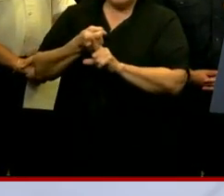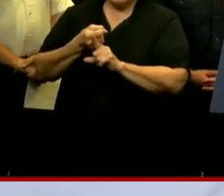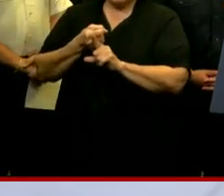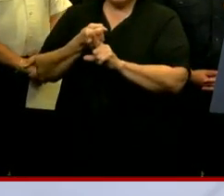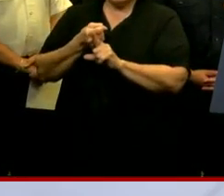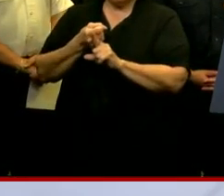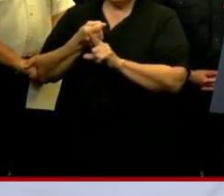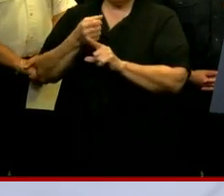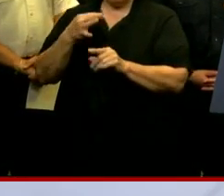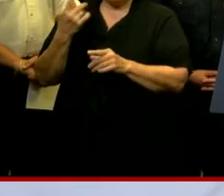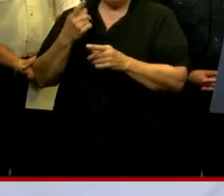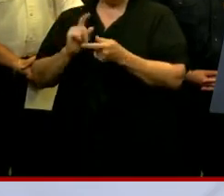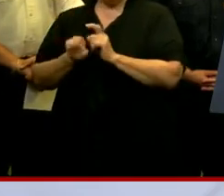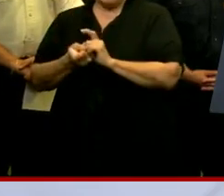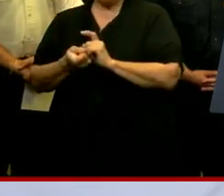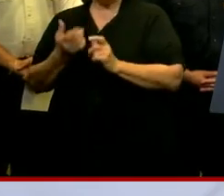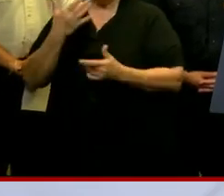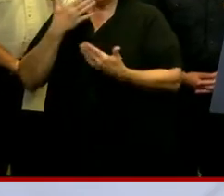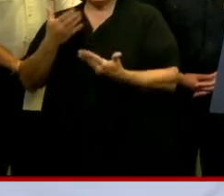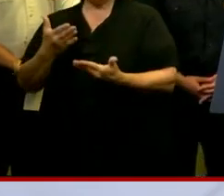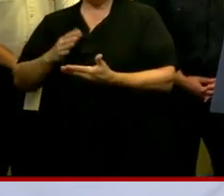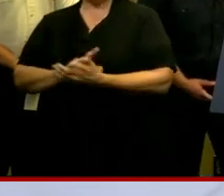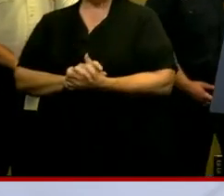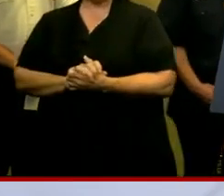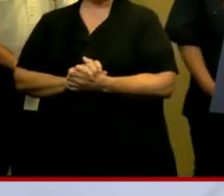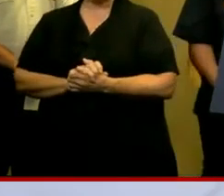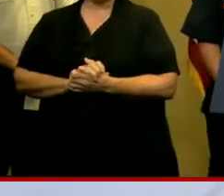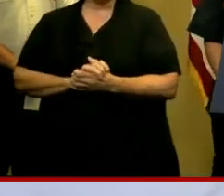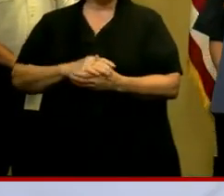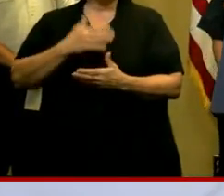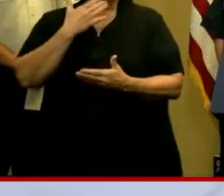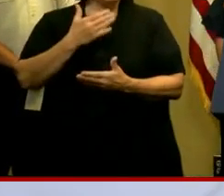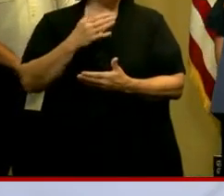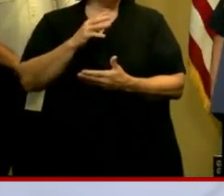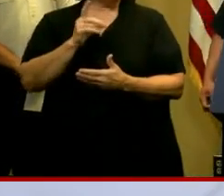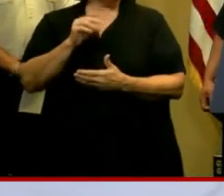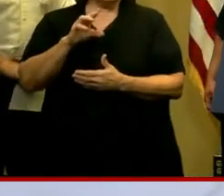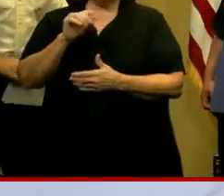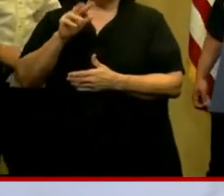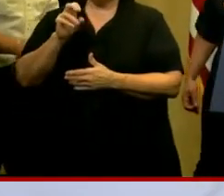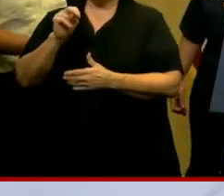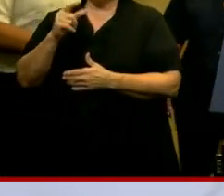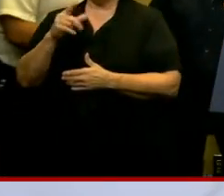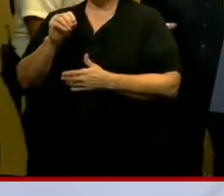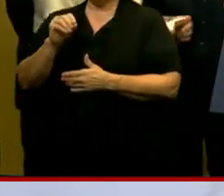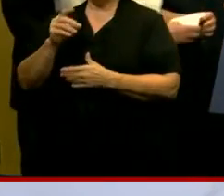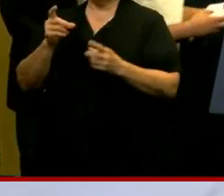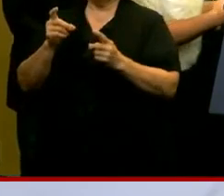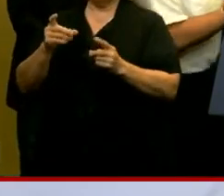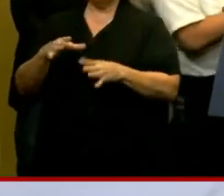things change. Thank you. Thank you very much, Dr. Begnaud. Director Morris.